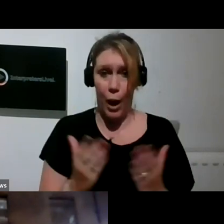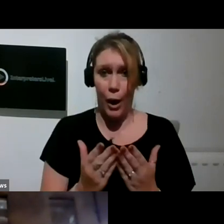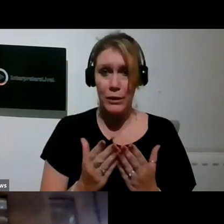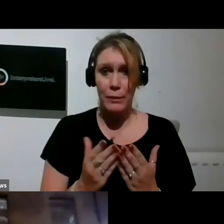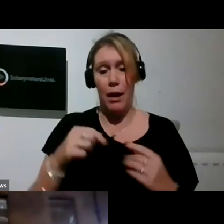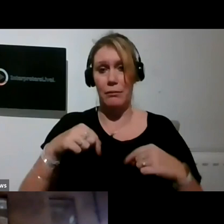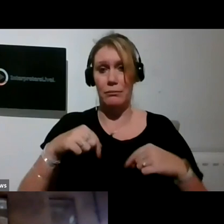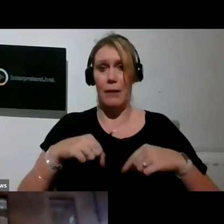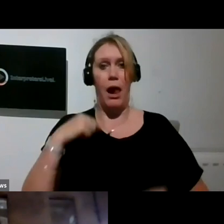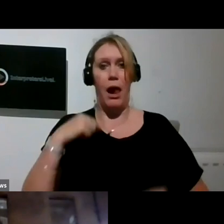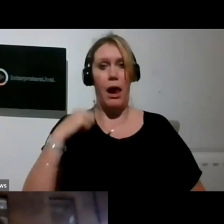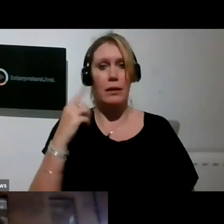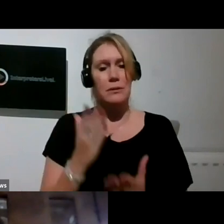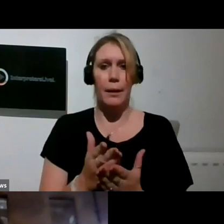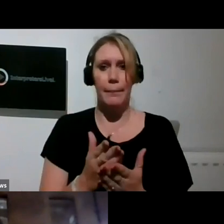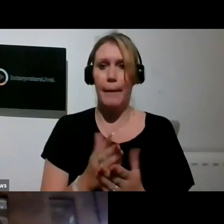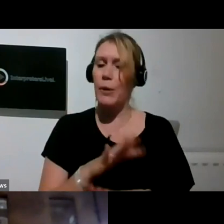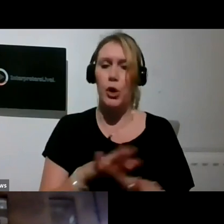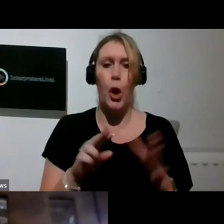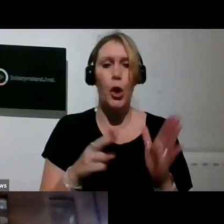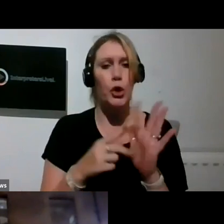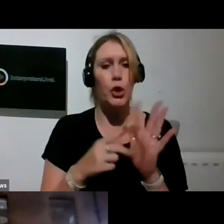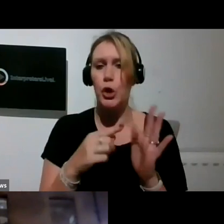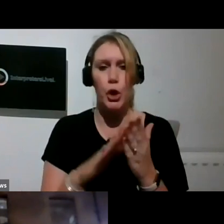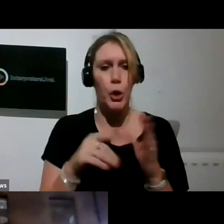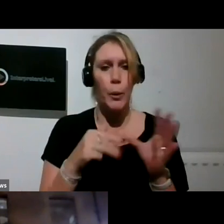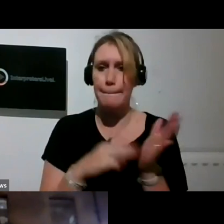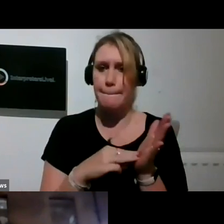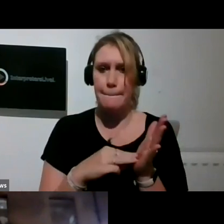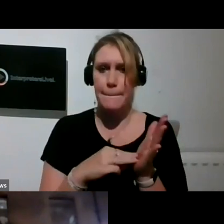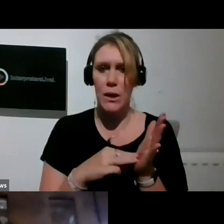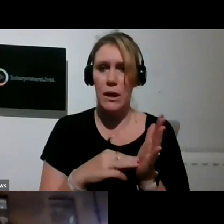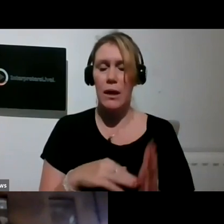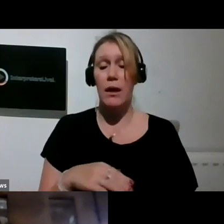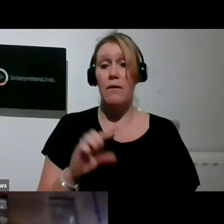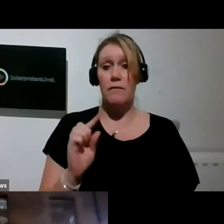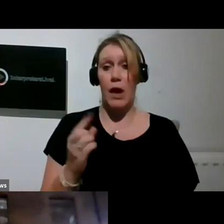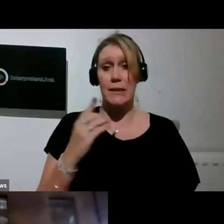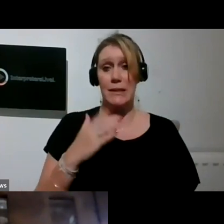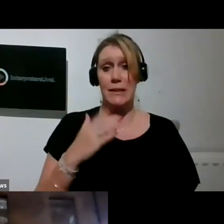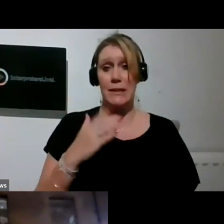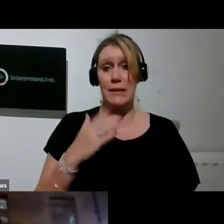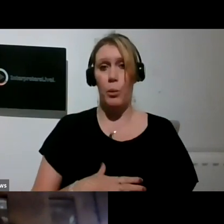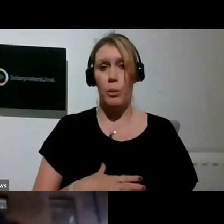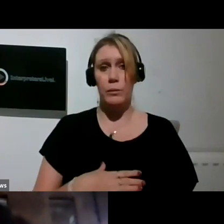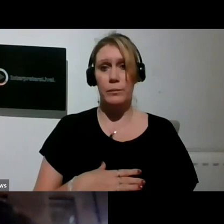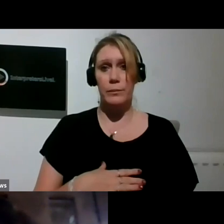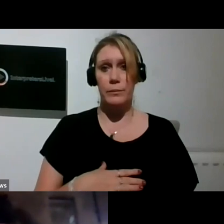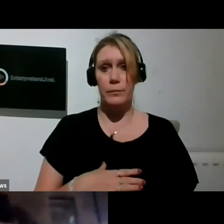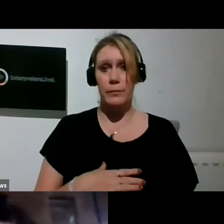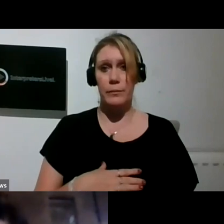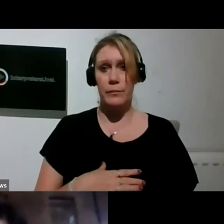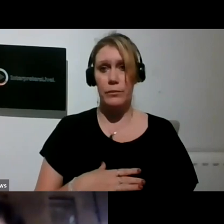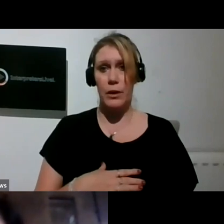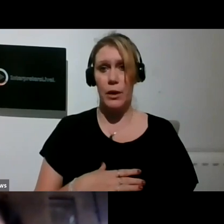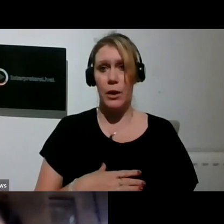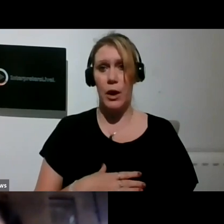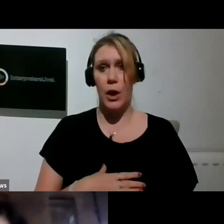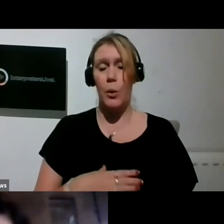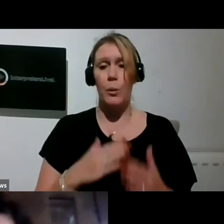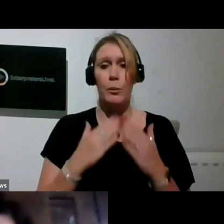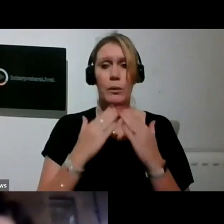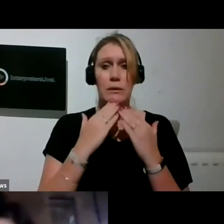Newham this evening. Look, I just wanted to firstly convey my ongoing thanks, appreciation,